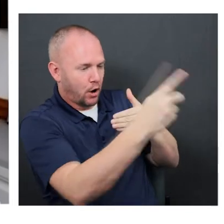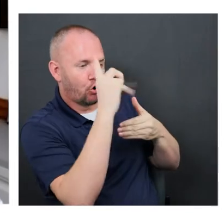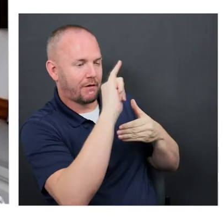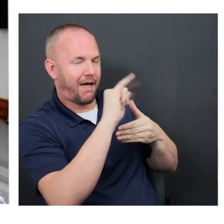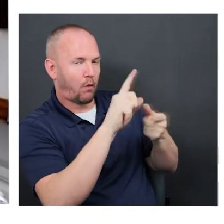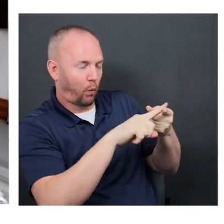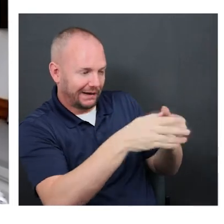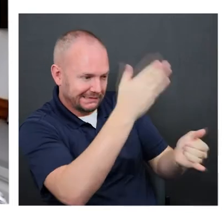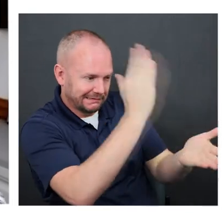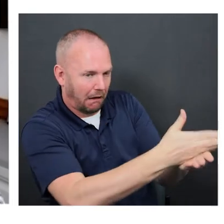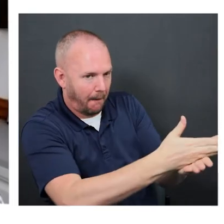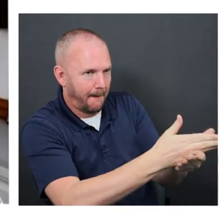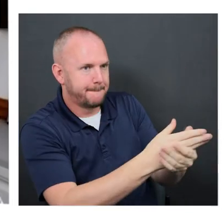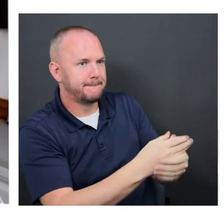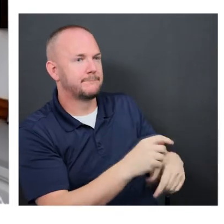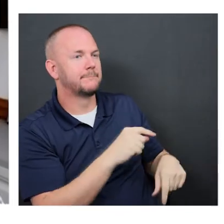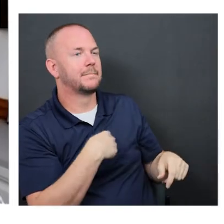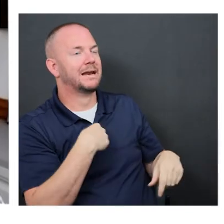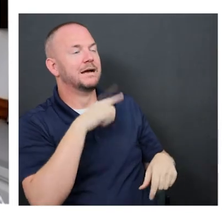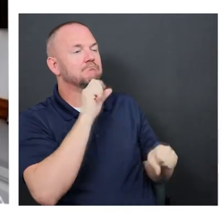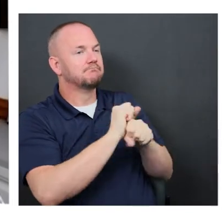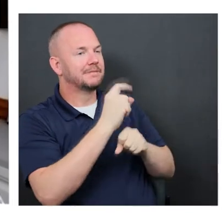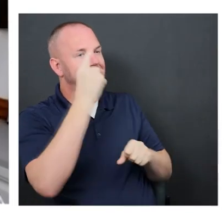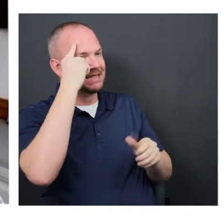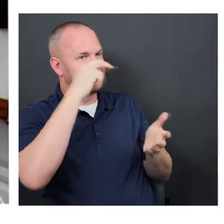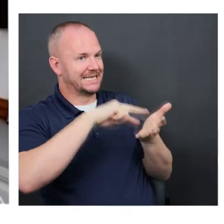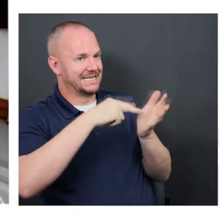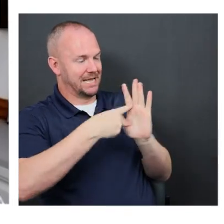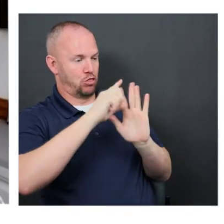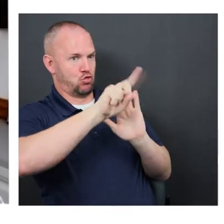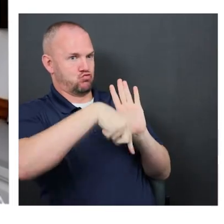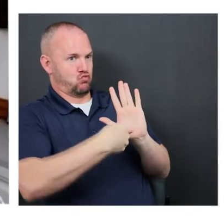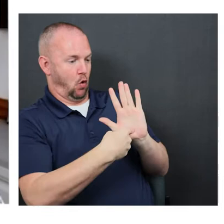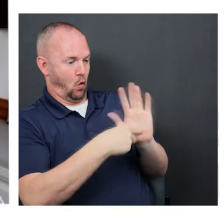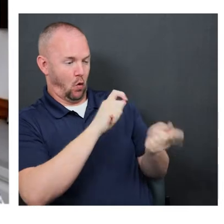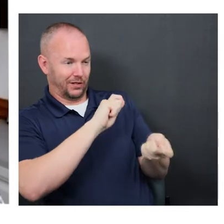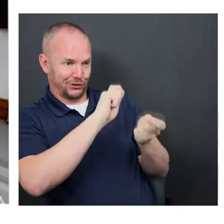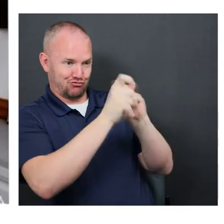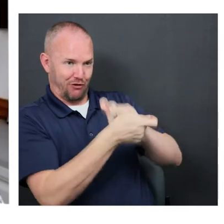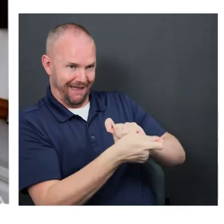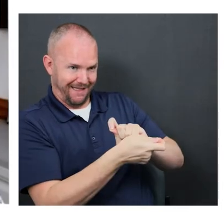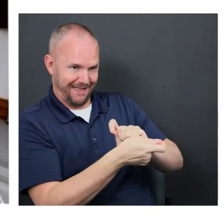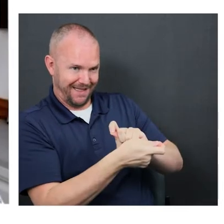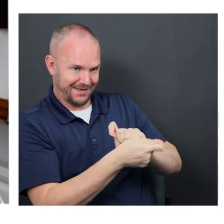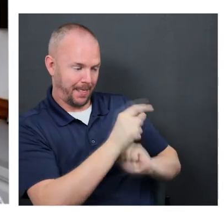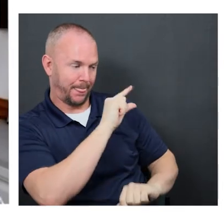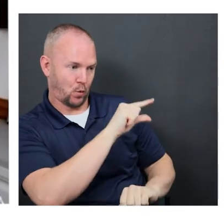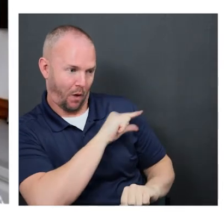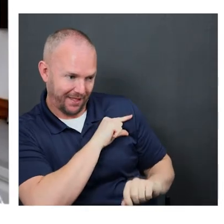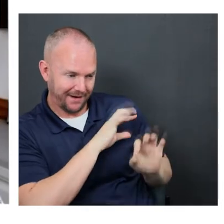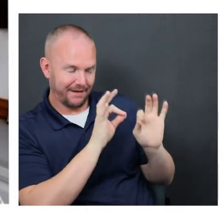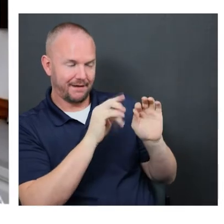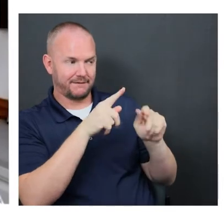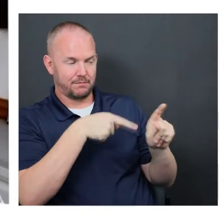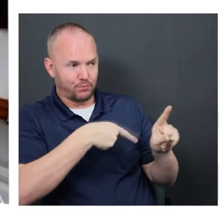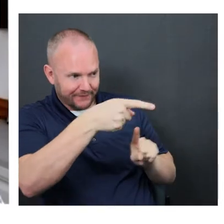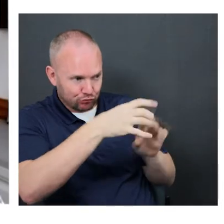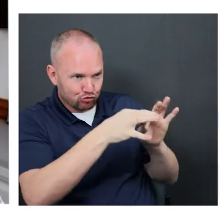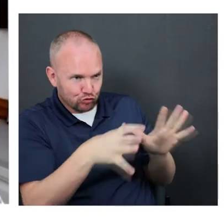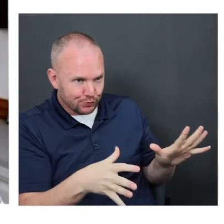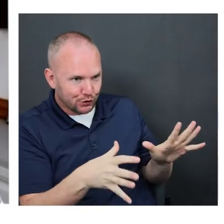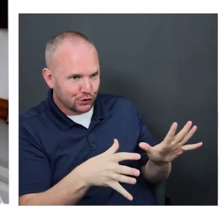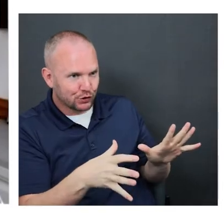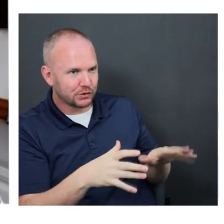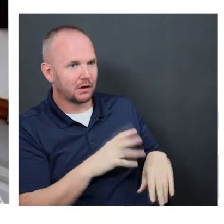So I don't think that it necessarily changed the role of qualified, trained, professional interpreters who know the